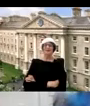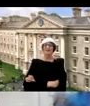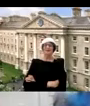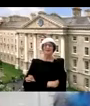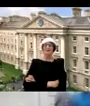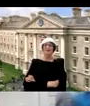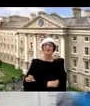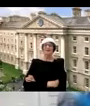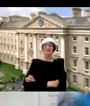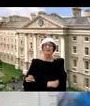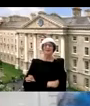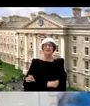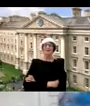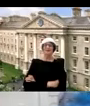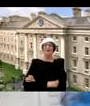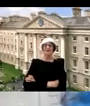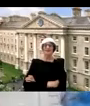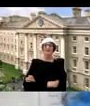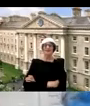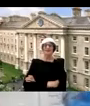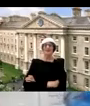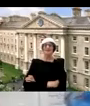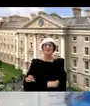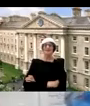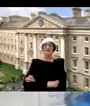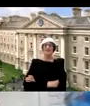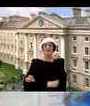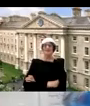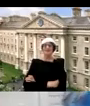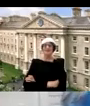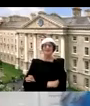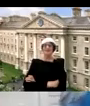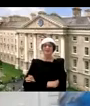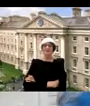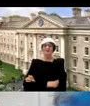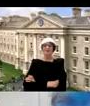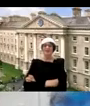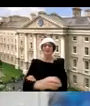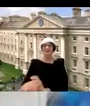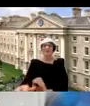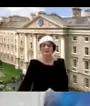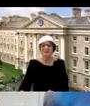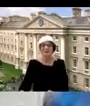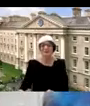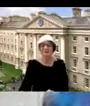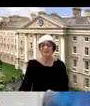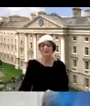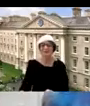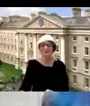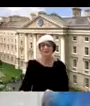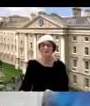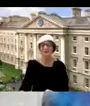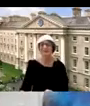lines in this um which we can get copies of to you and you course and or you can get for just a euro for the red